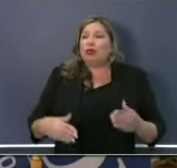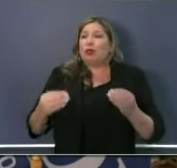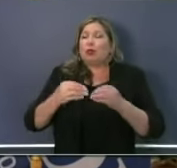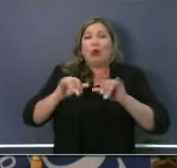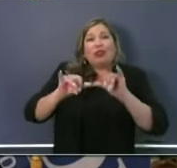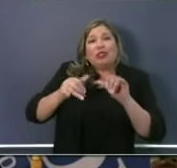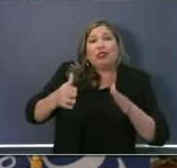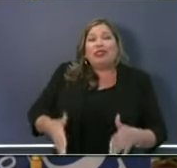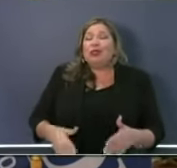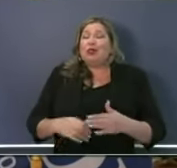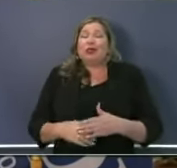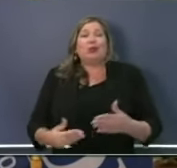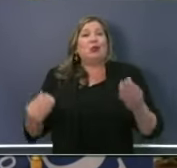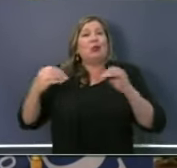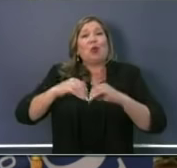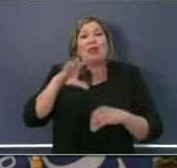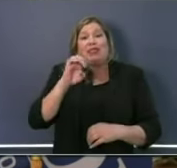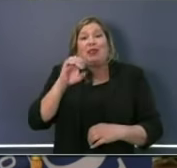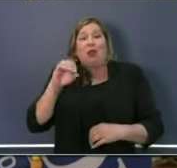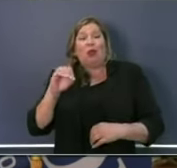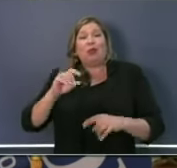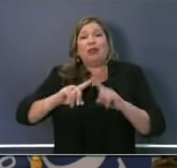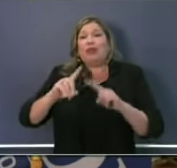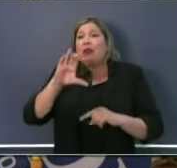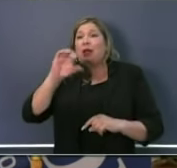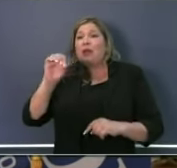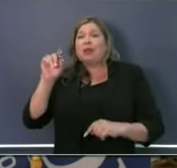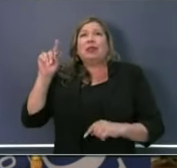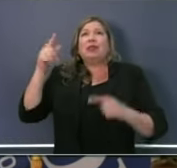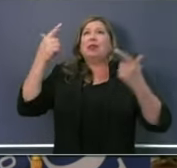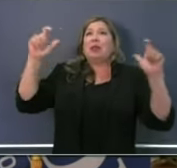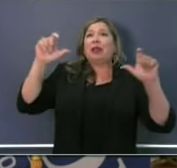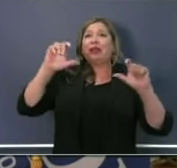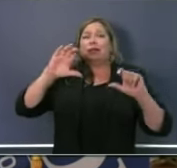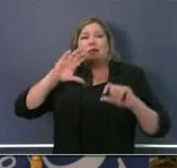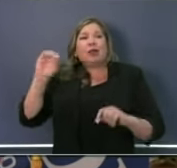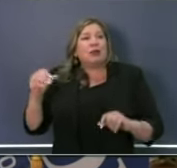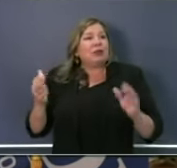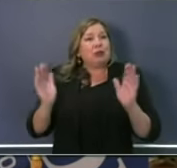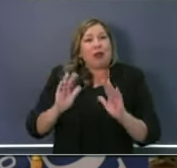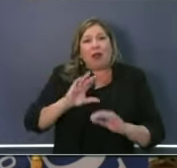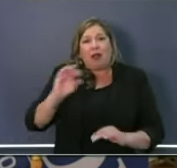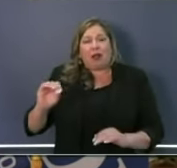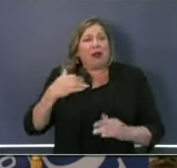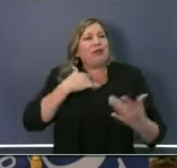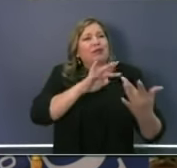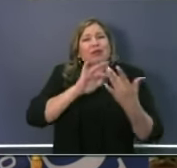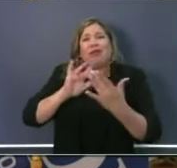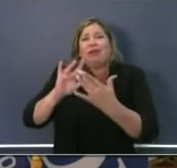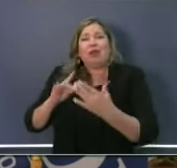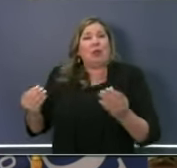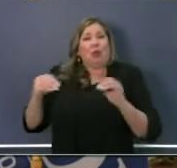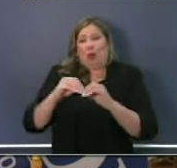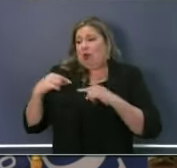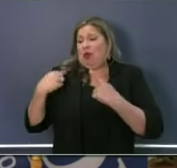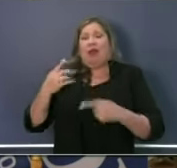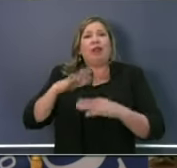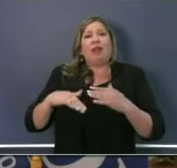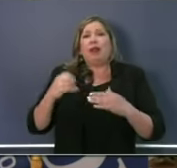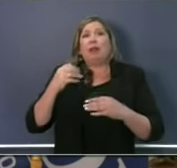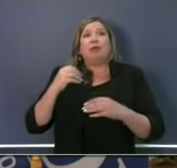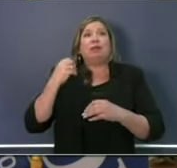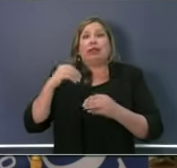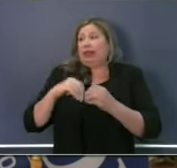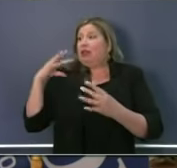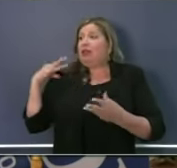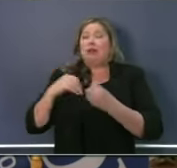more CEOs of companies large and small than I have quite literally in years. I had the opportunity